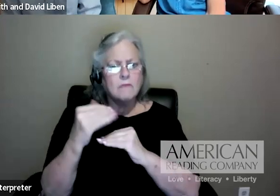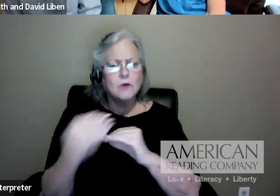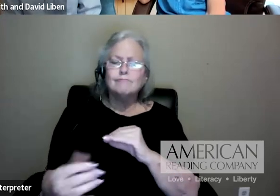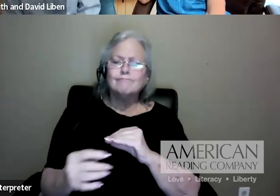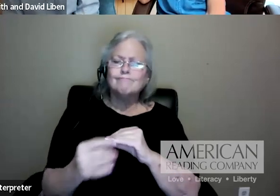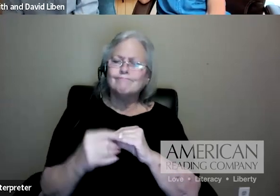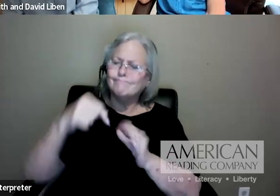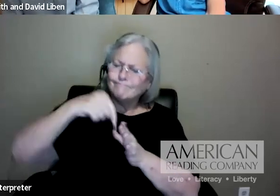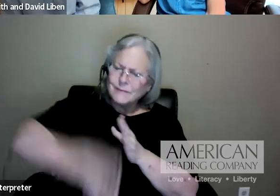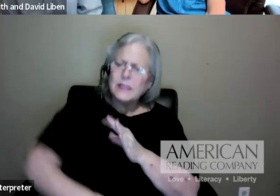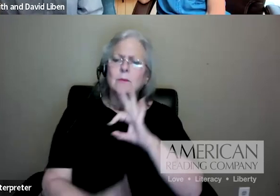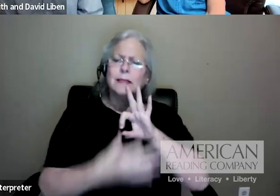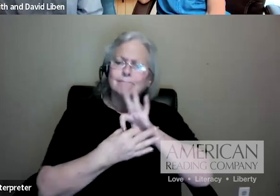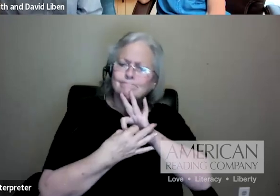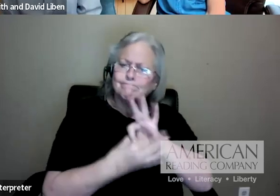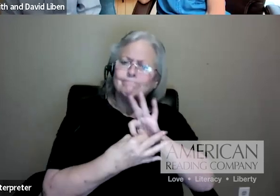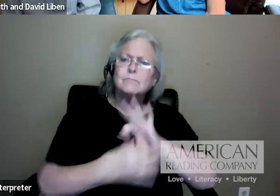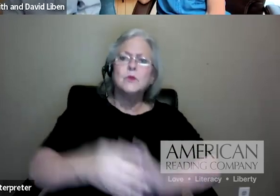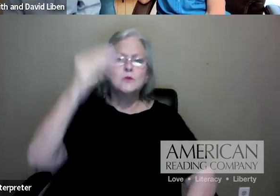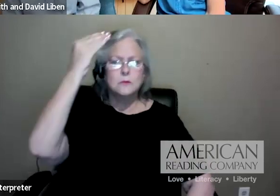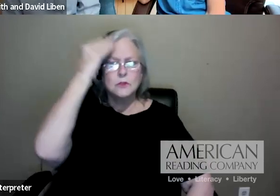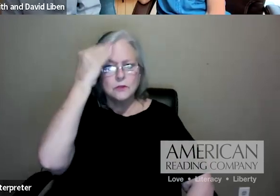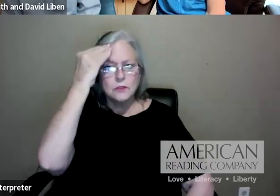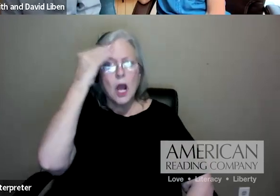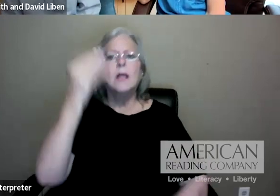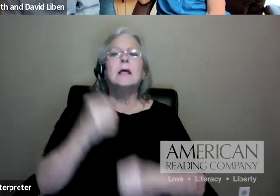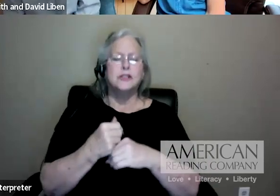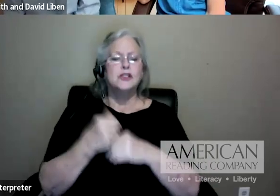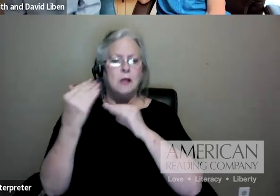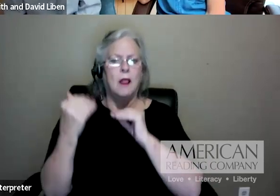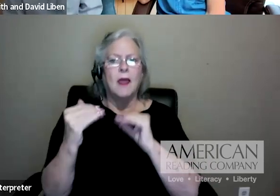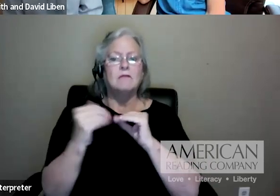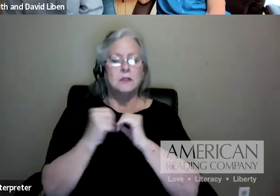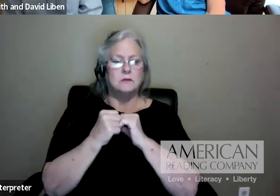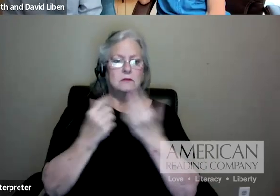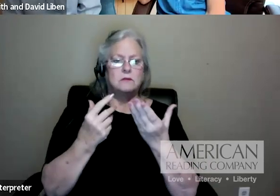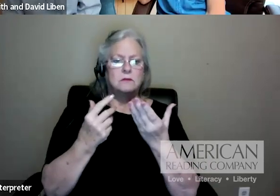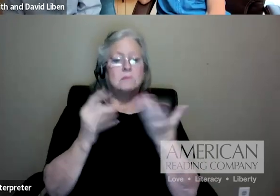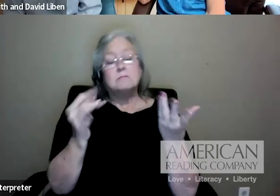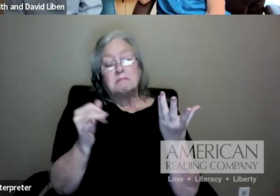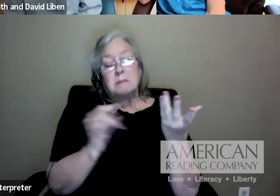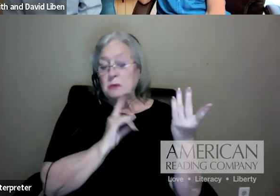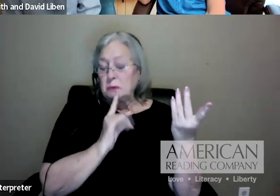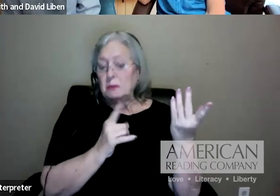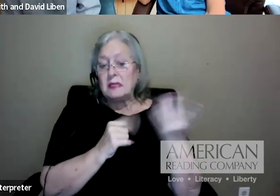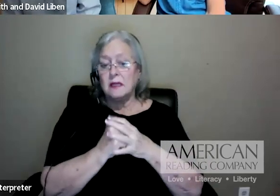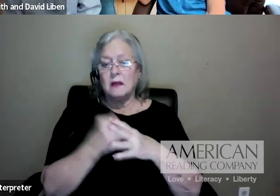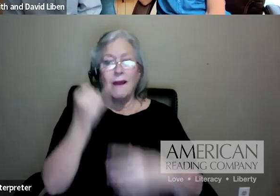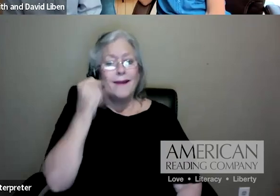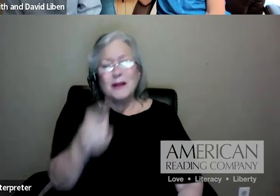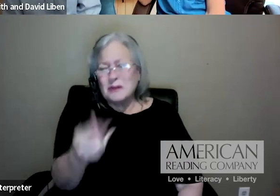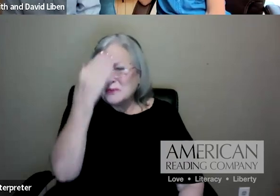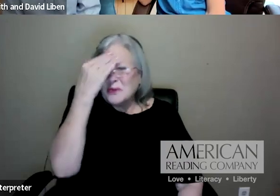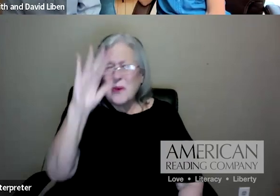We can take all those studies and all that research and look at it, and that's a good thing. But you know something else? It kind of makes sense. If you don't know much